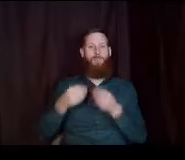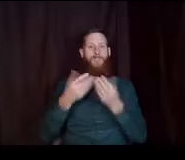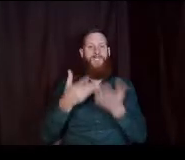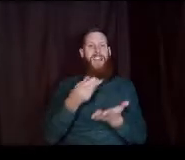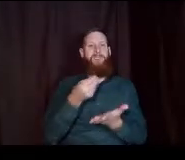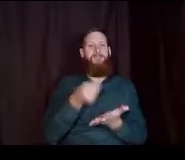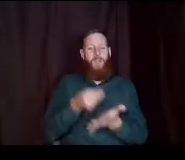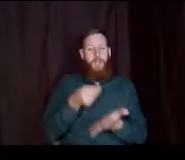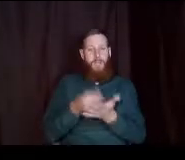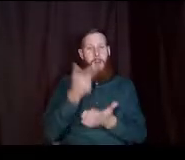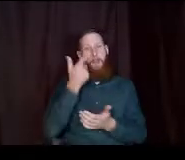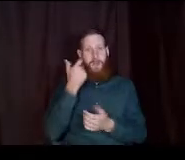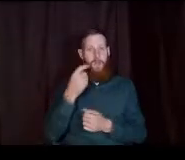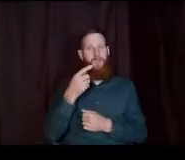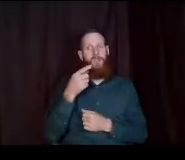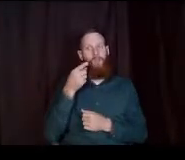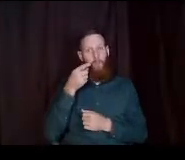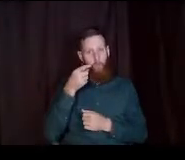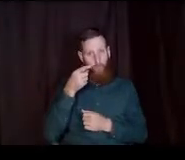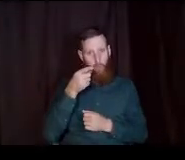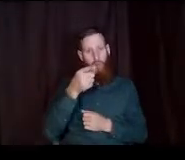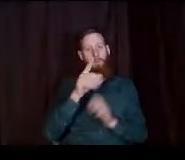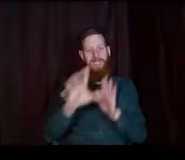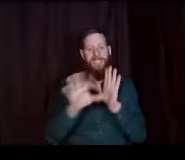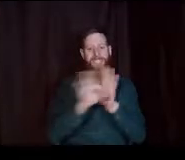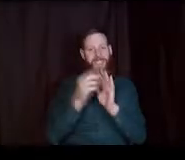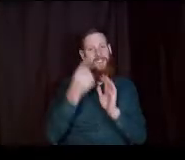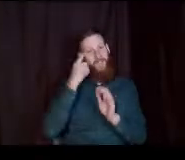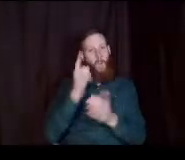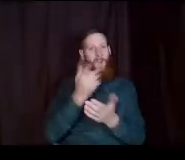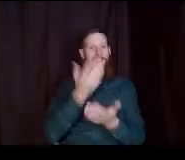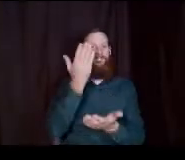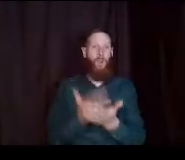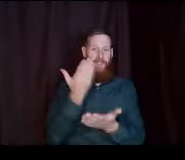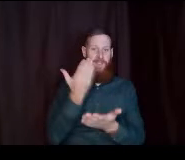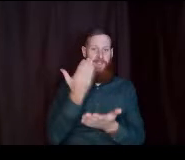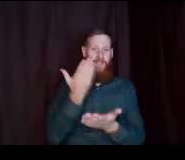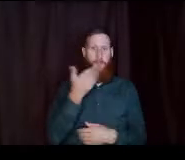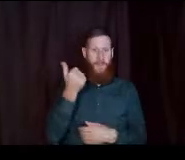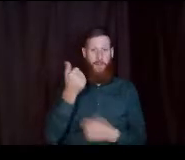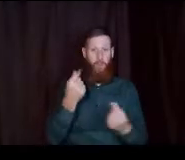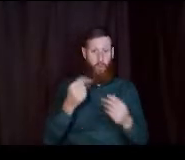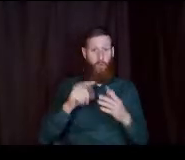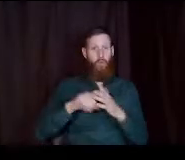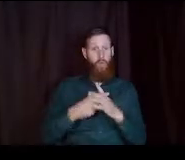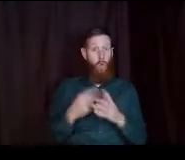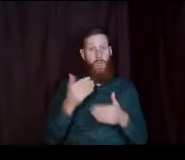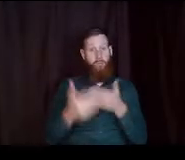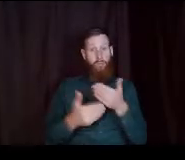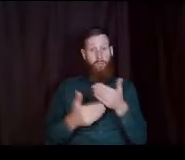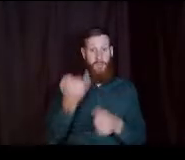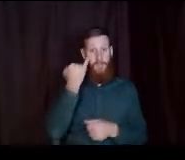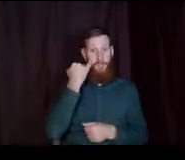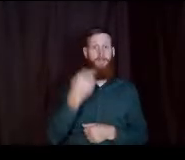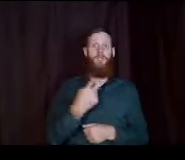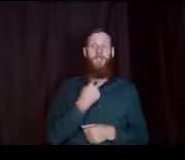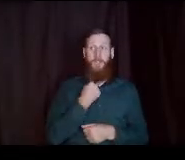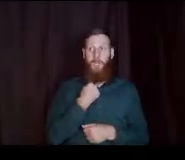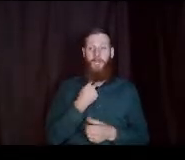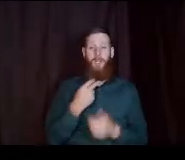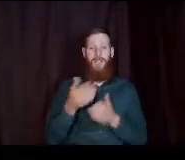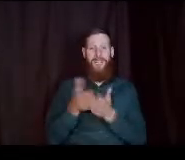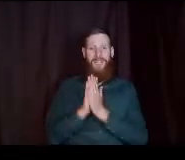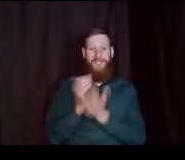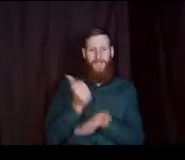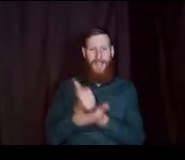because you've been selected for federal verification the best thing to do is start the process and if get stuck ask for help from the